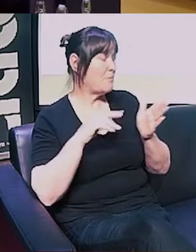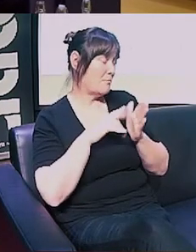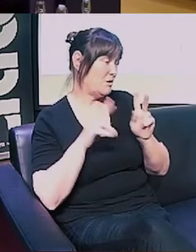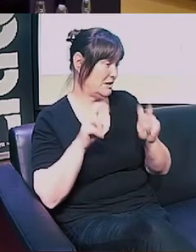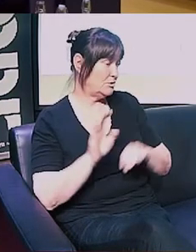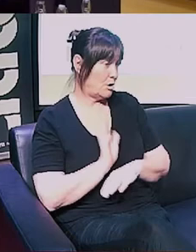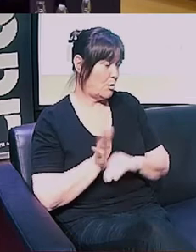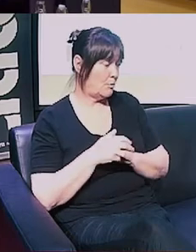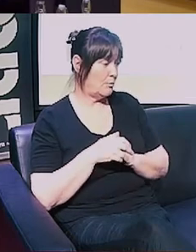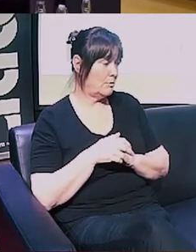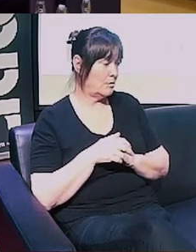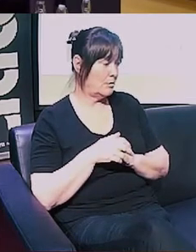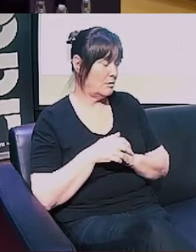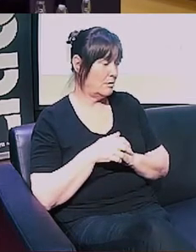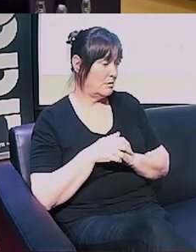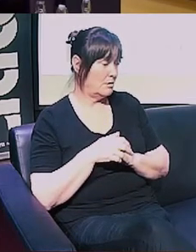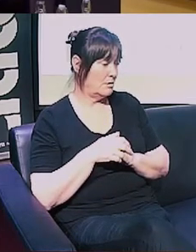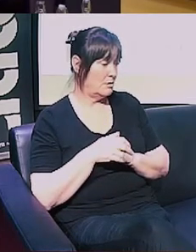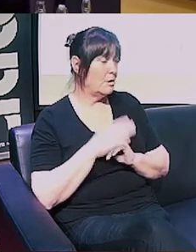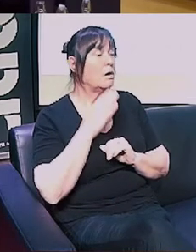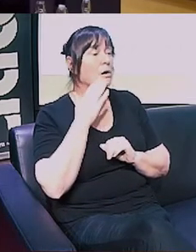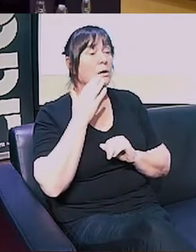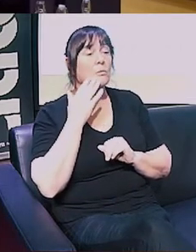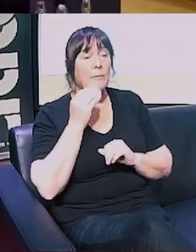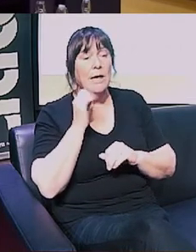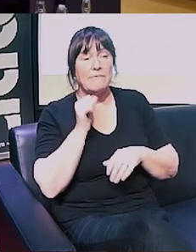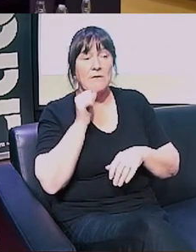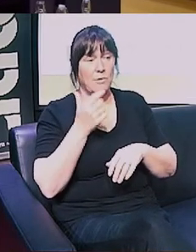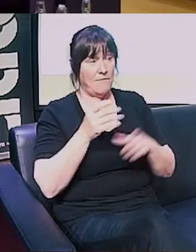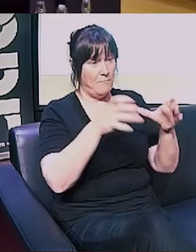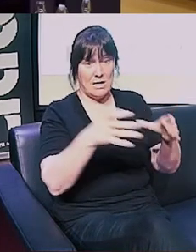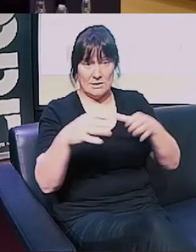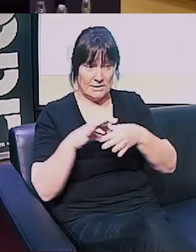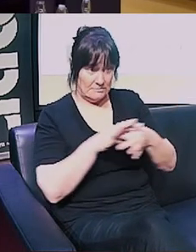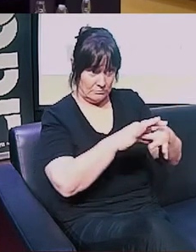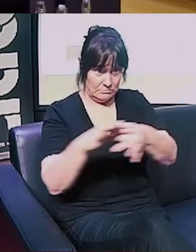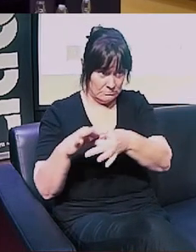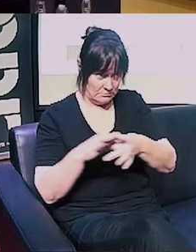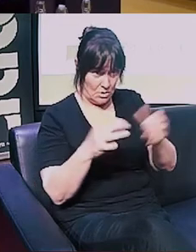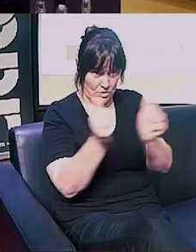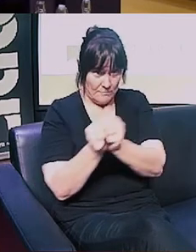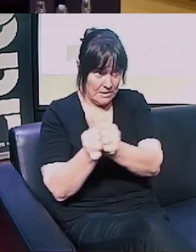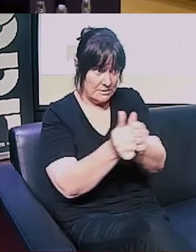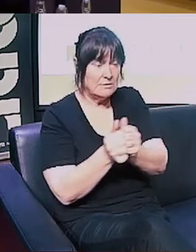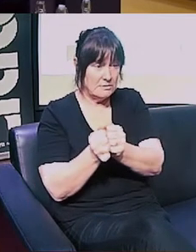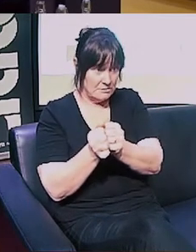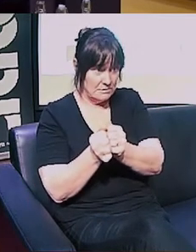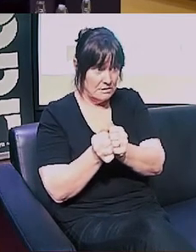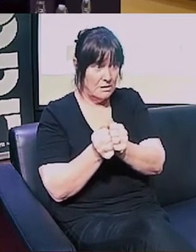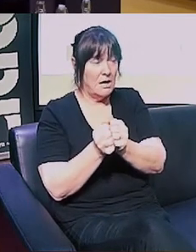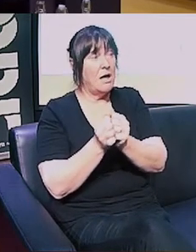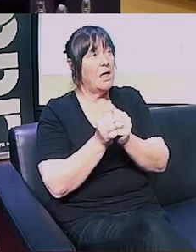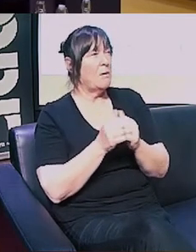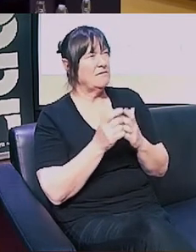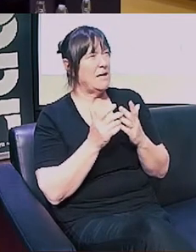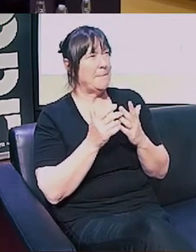I think that when we get into coalition agreements, I think guns, I think mental health and I